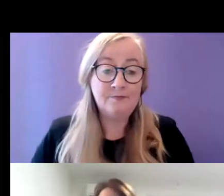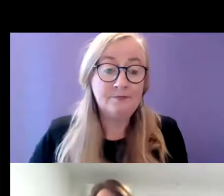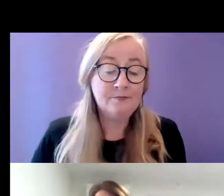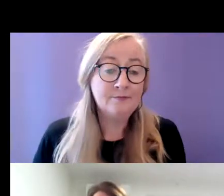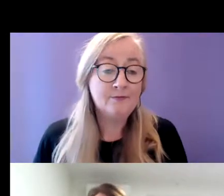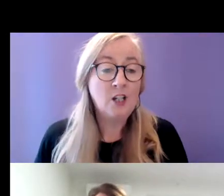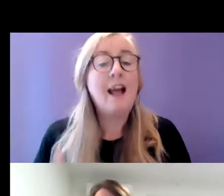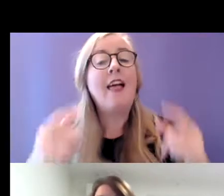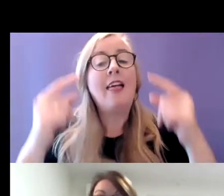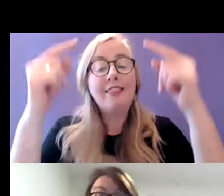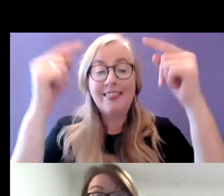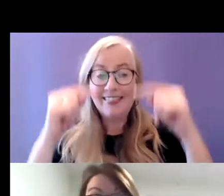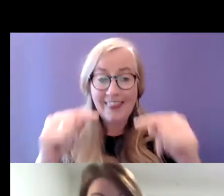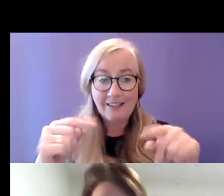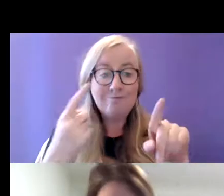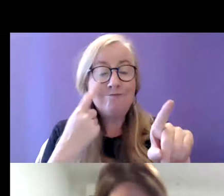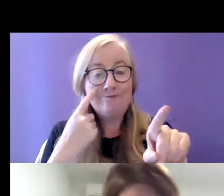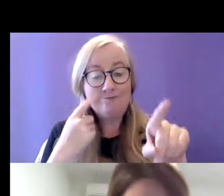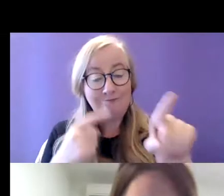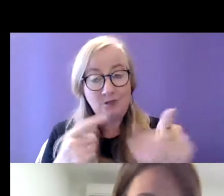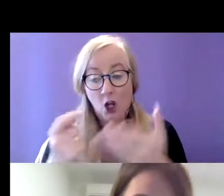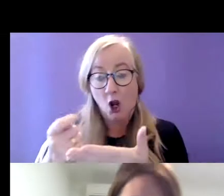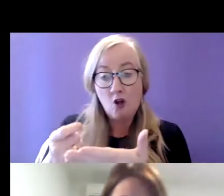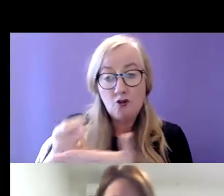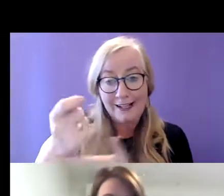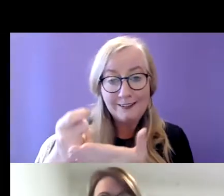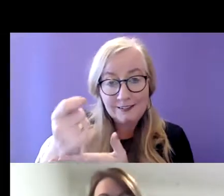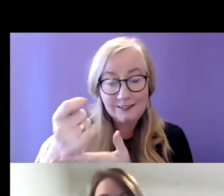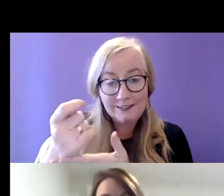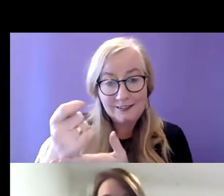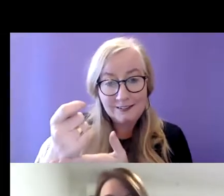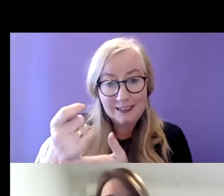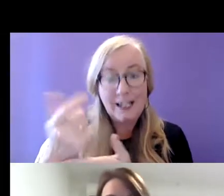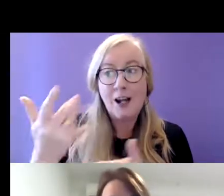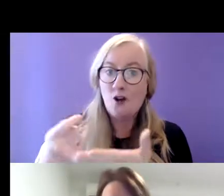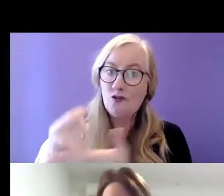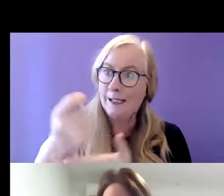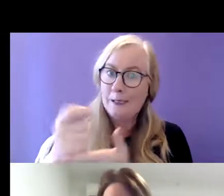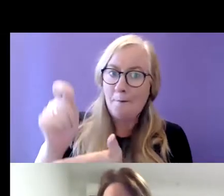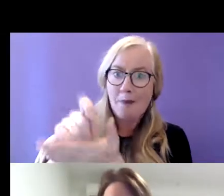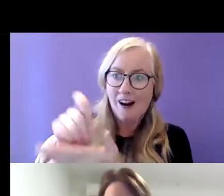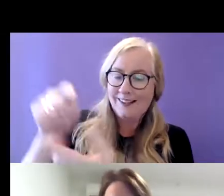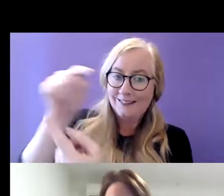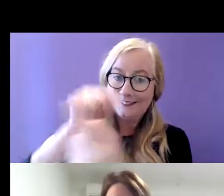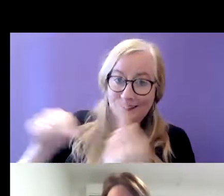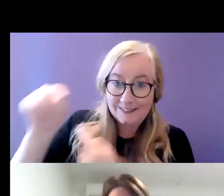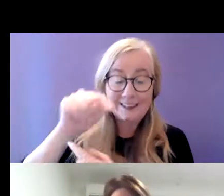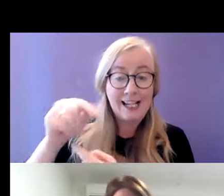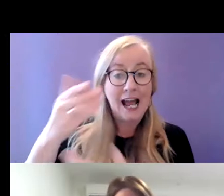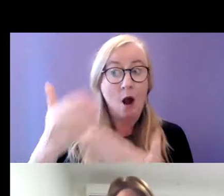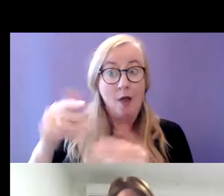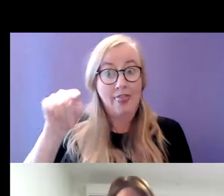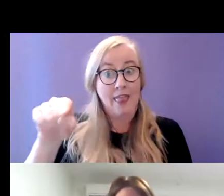Then we move on to this issue of rent and this over-reliance on the rental market and how that can result in